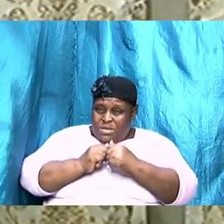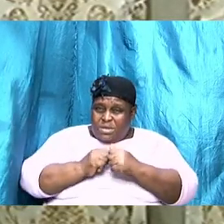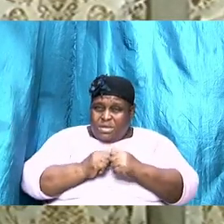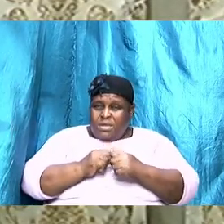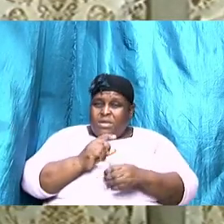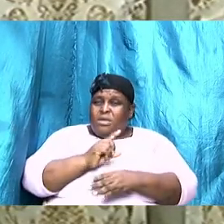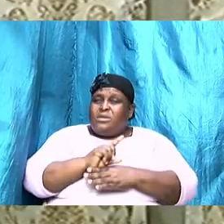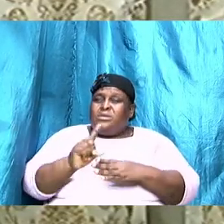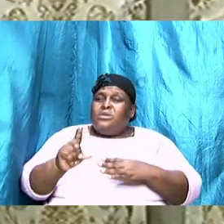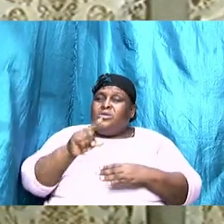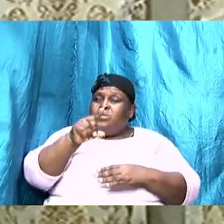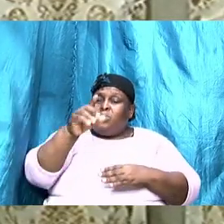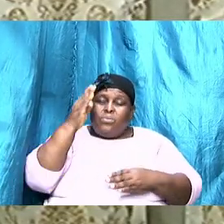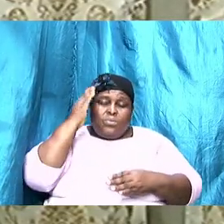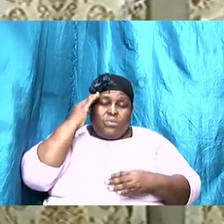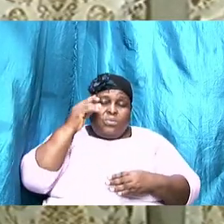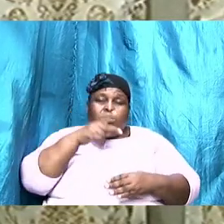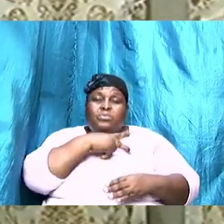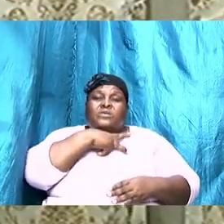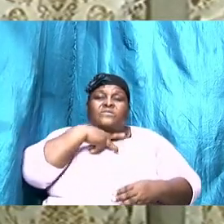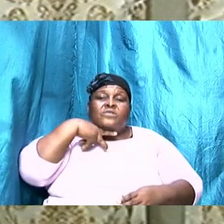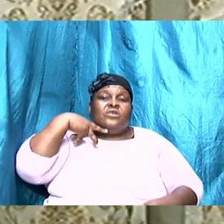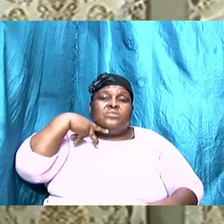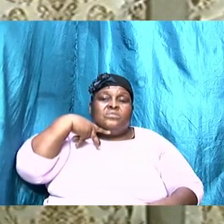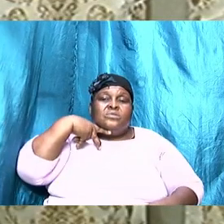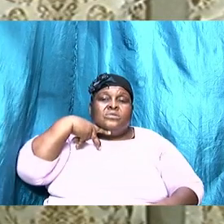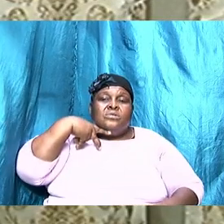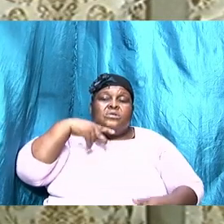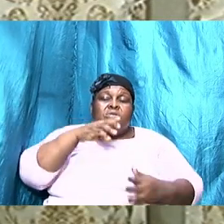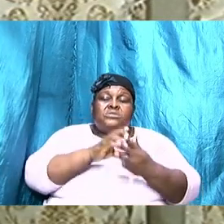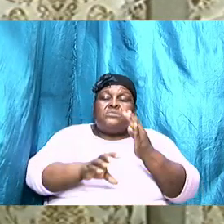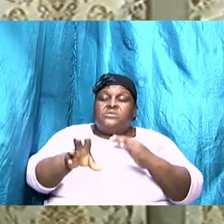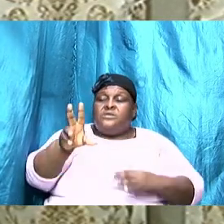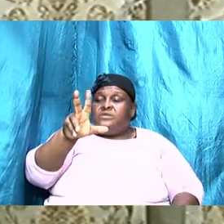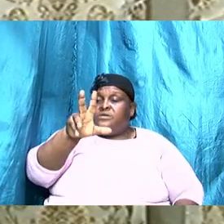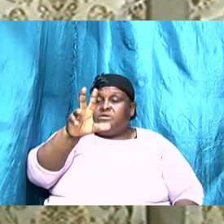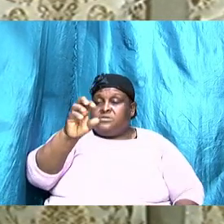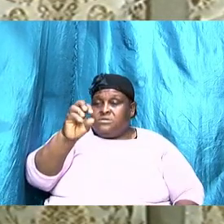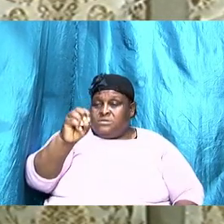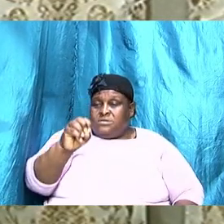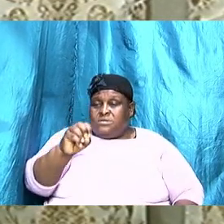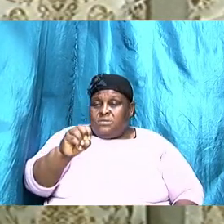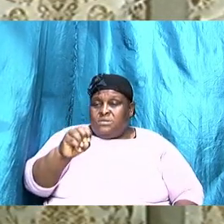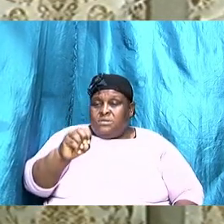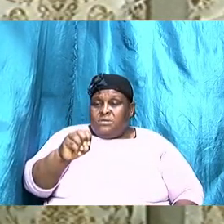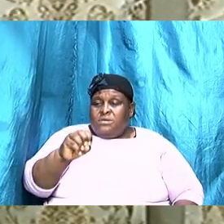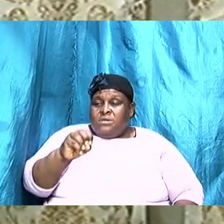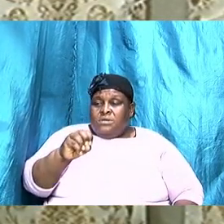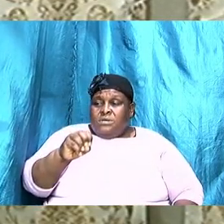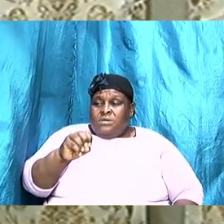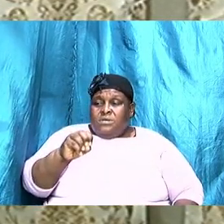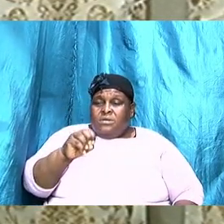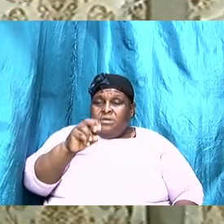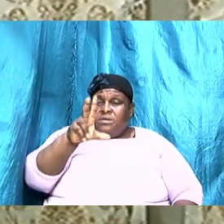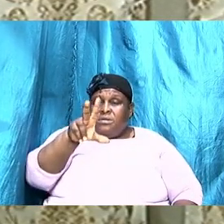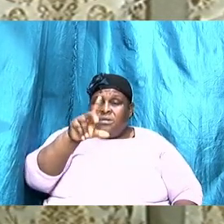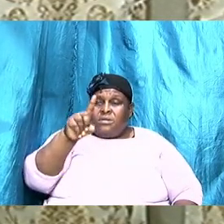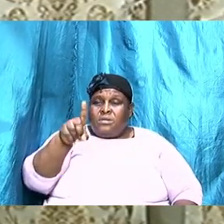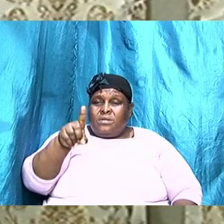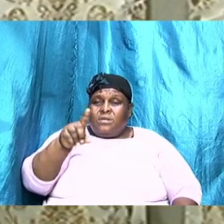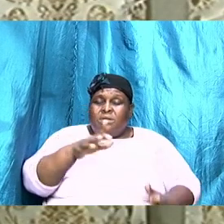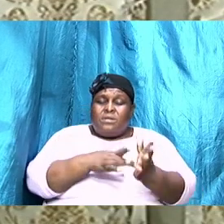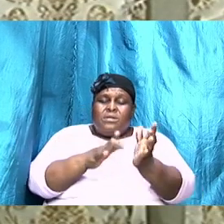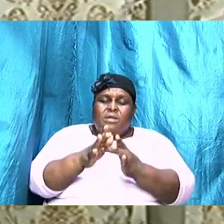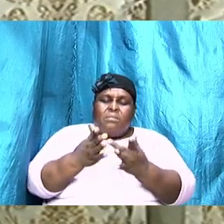know that in Proverbs chapter 30 the Bible 30 31 sorry the